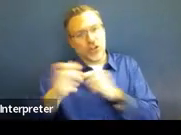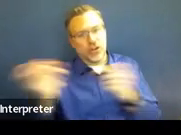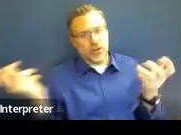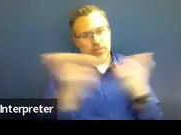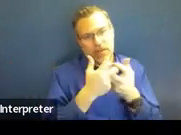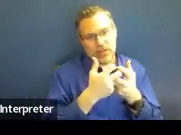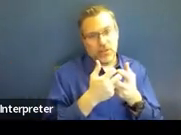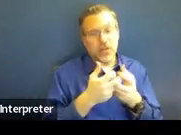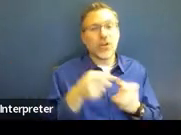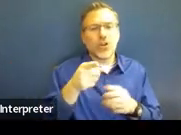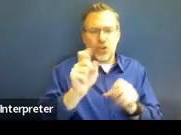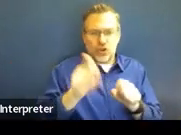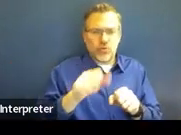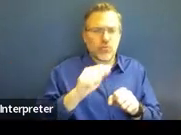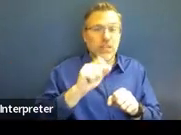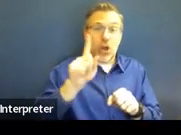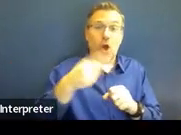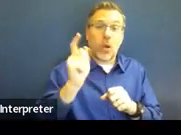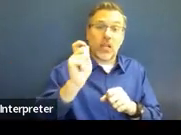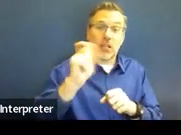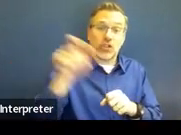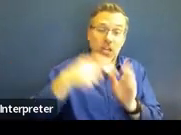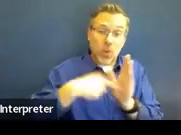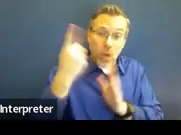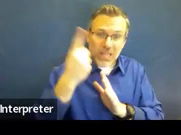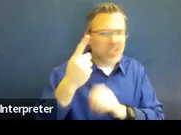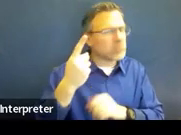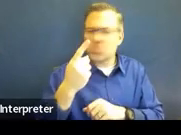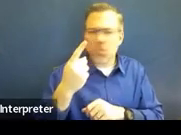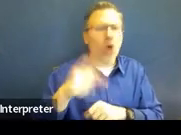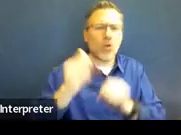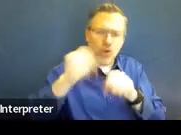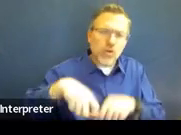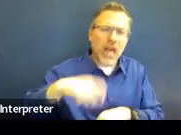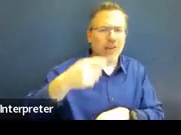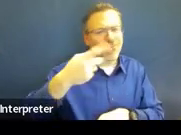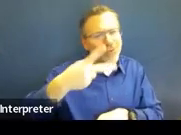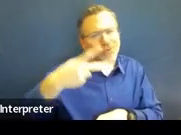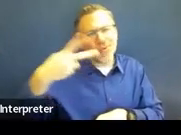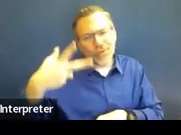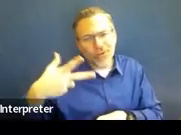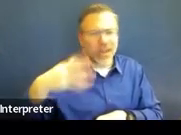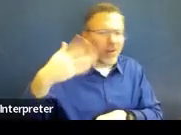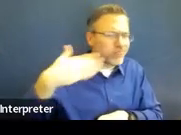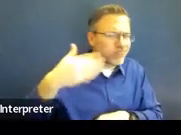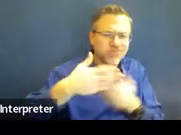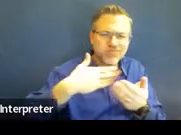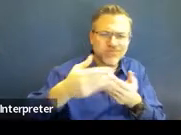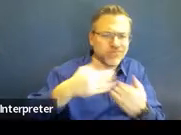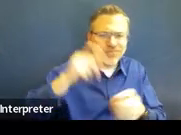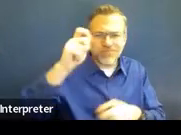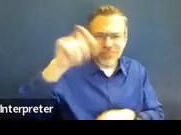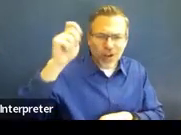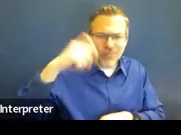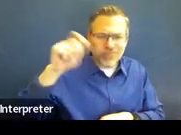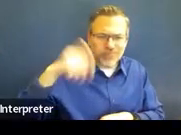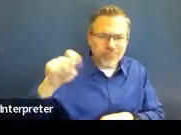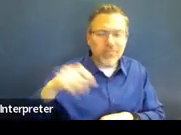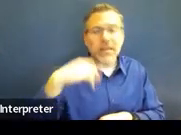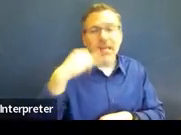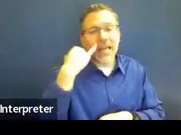like you can on the advance written notice. So if you are talking about an initial referral, and it ends up being the annual,